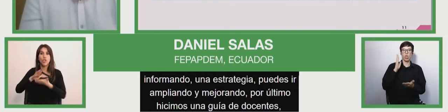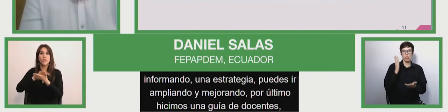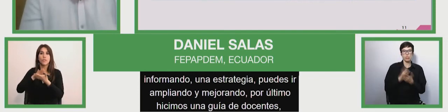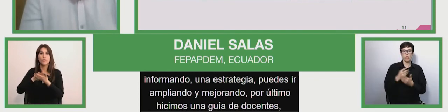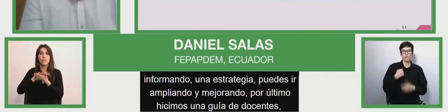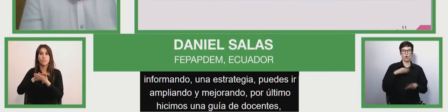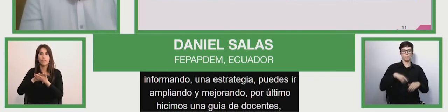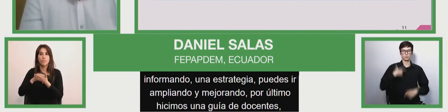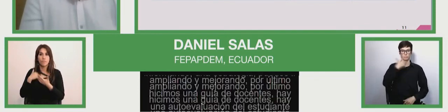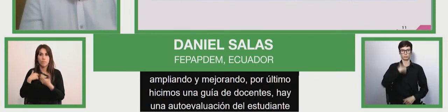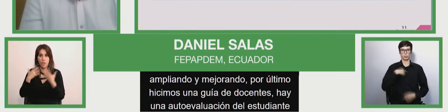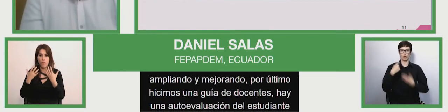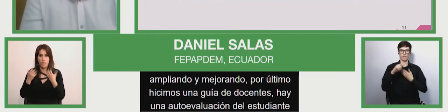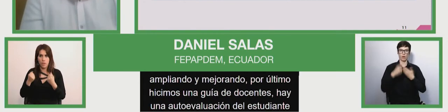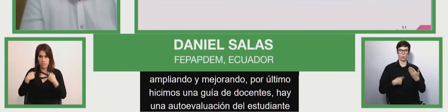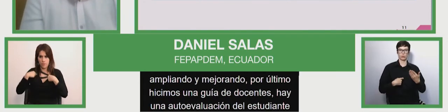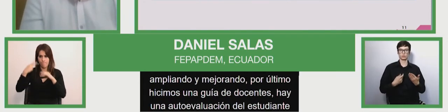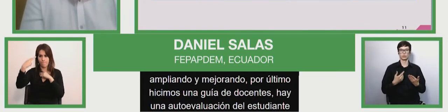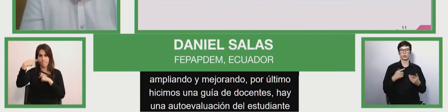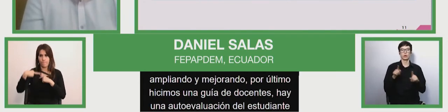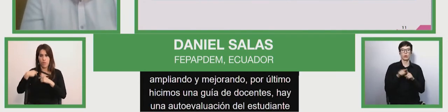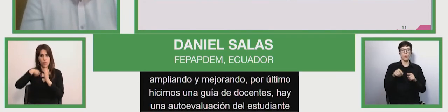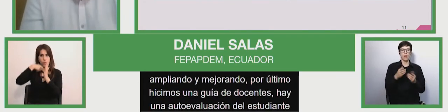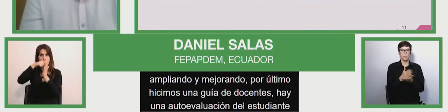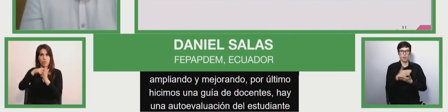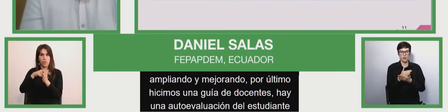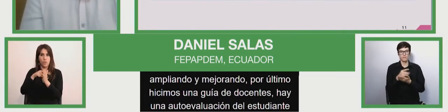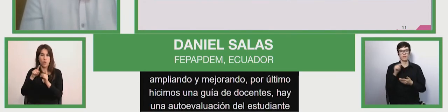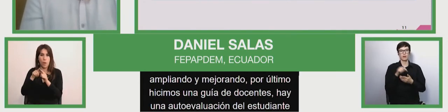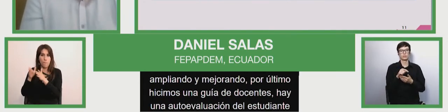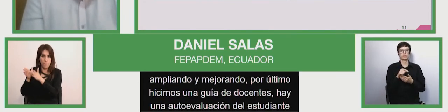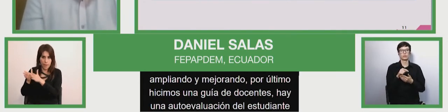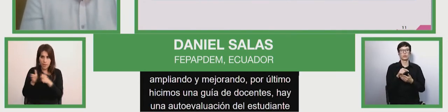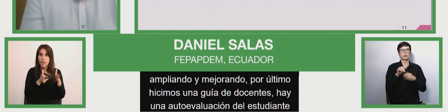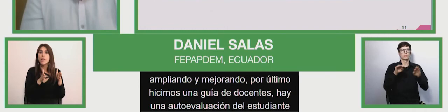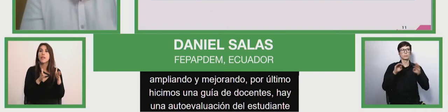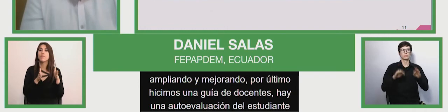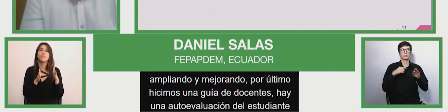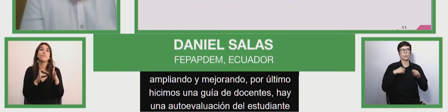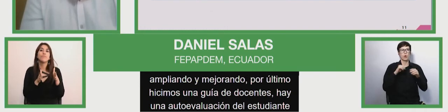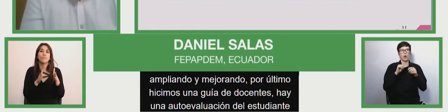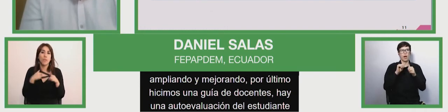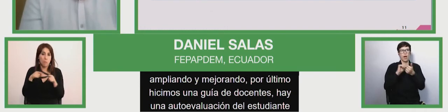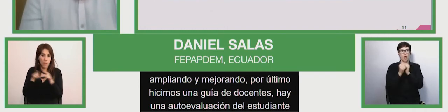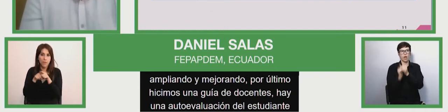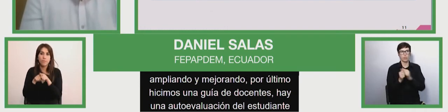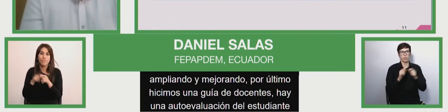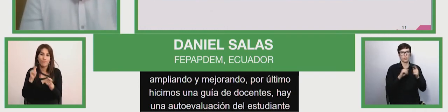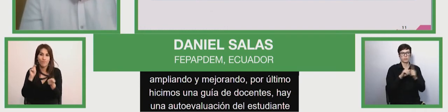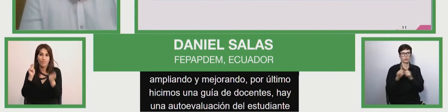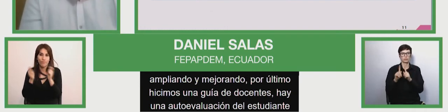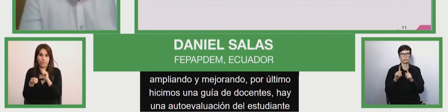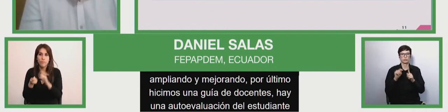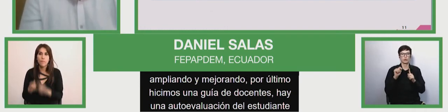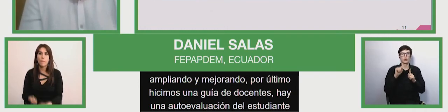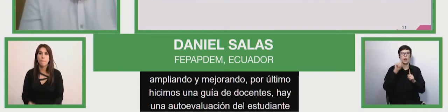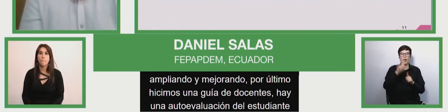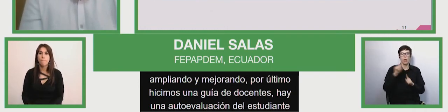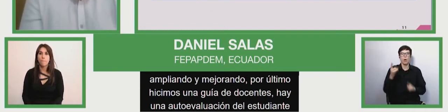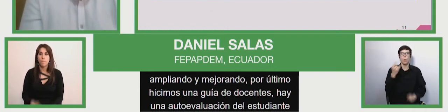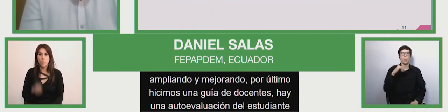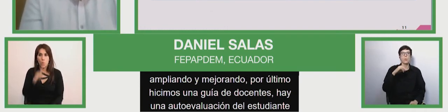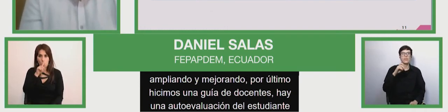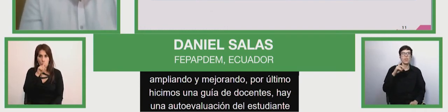but here we present all the planning planning adapt for curricular adaptation for each of the units where